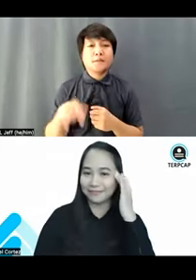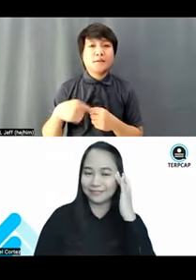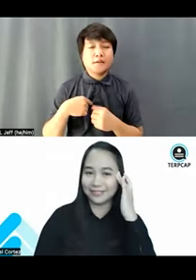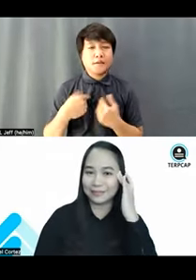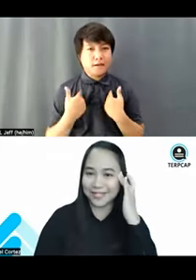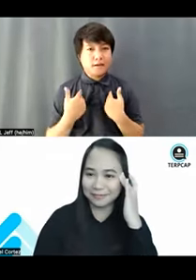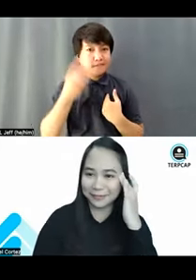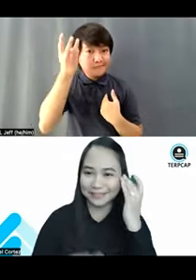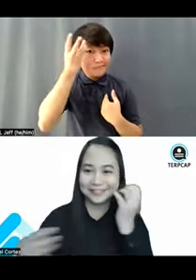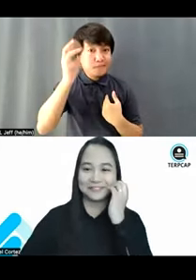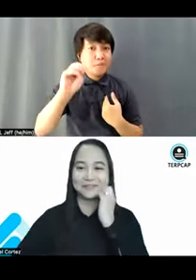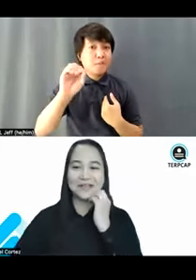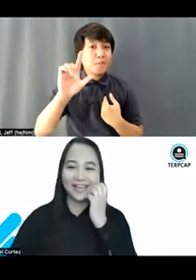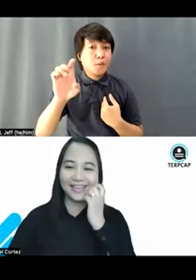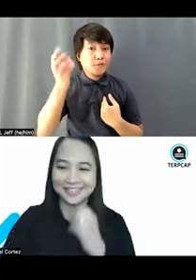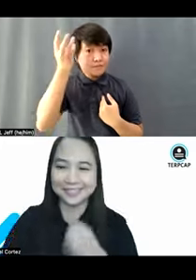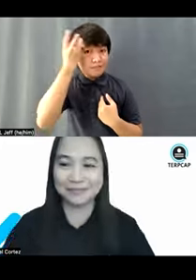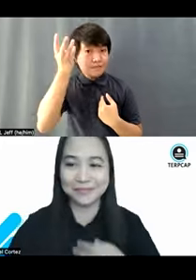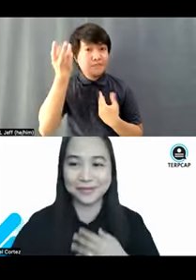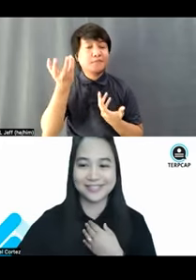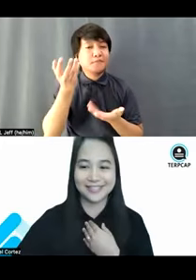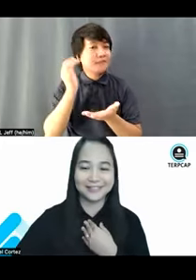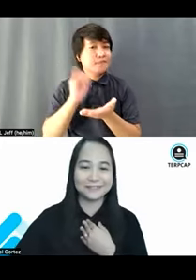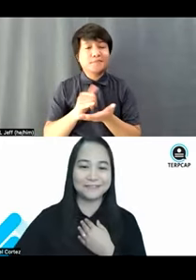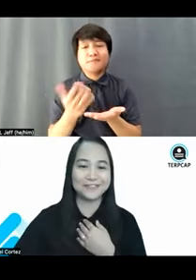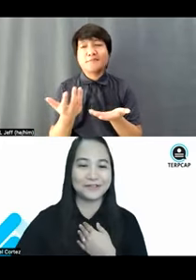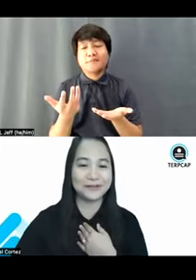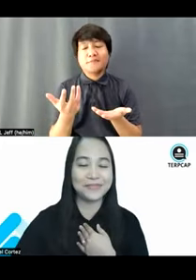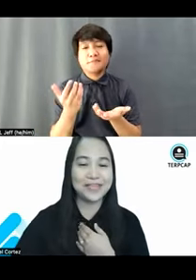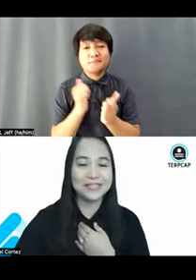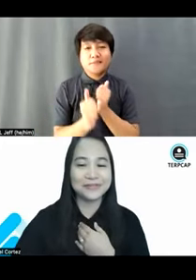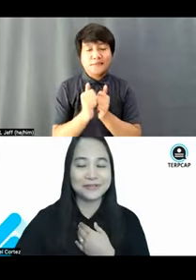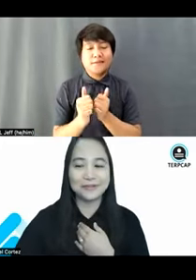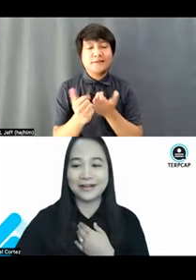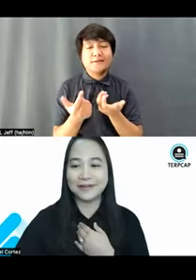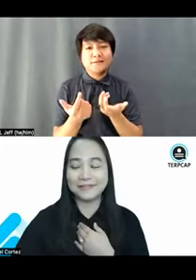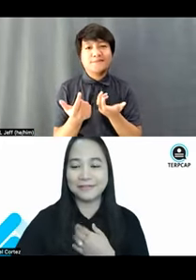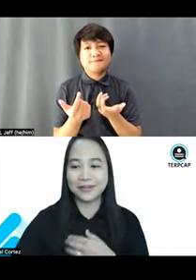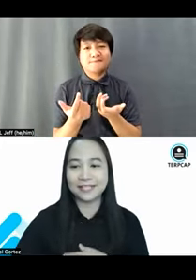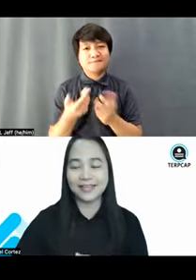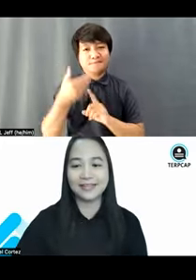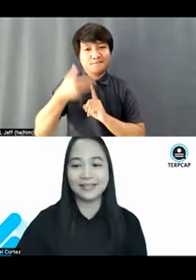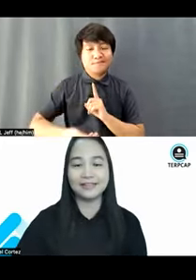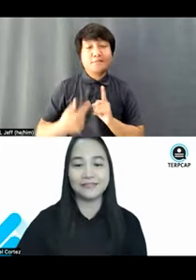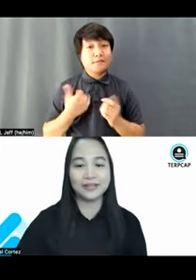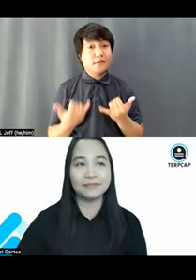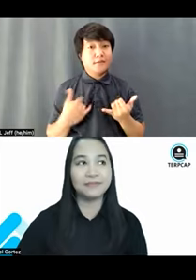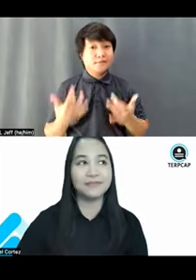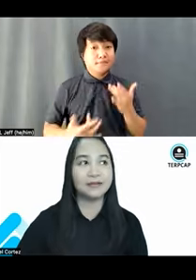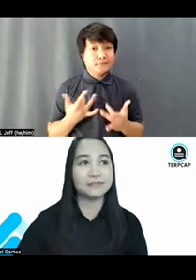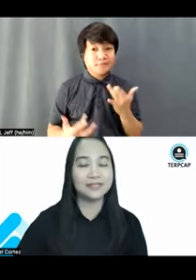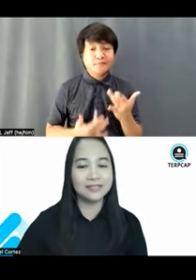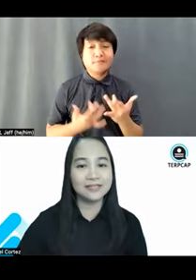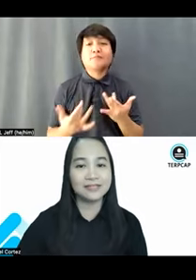near my temple. I guess that's my most salient feature. So I'm very excited and very